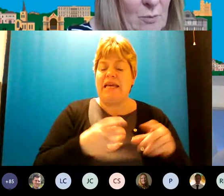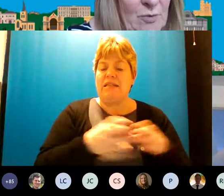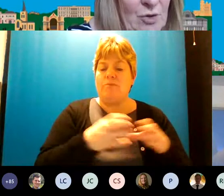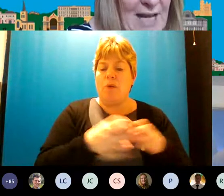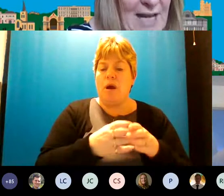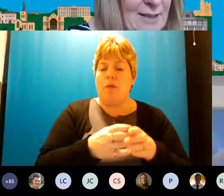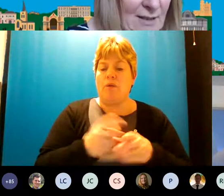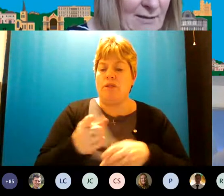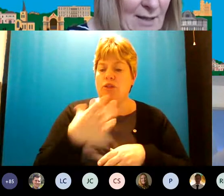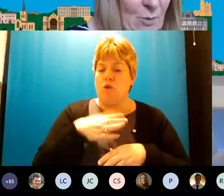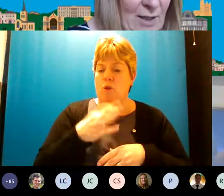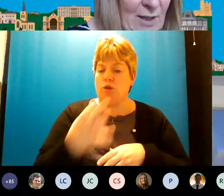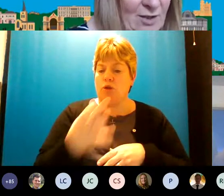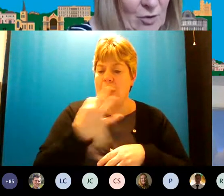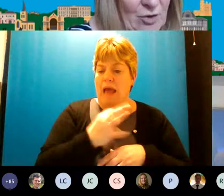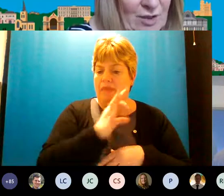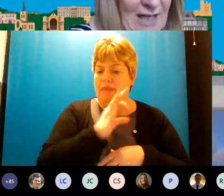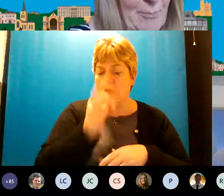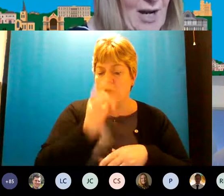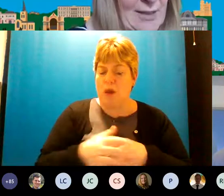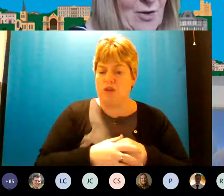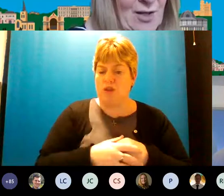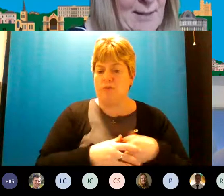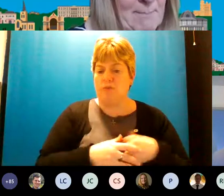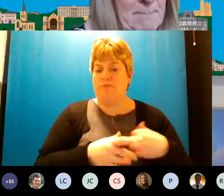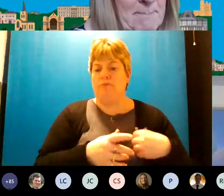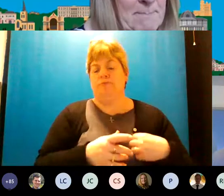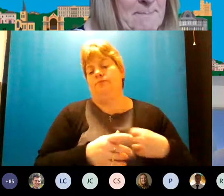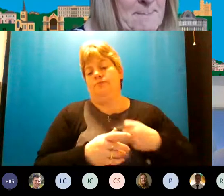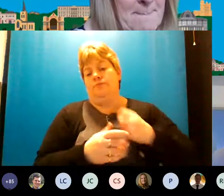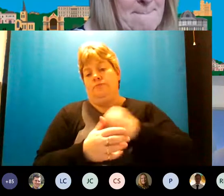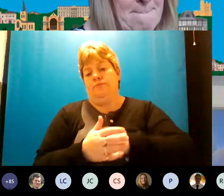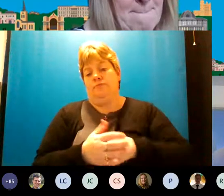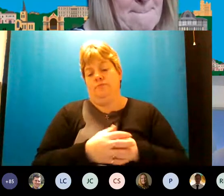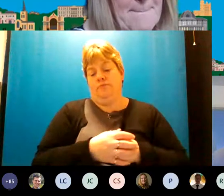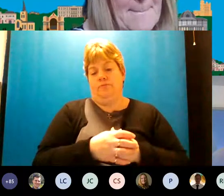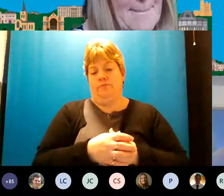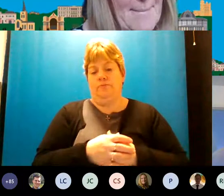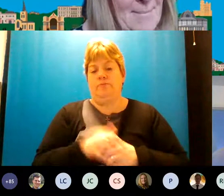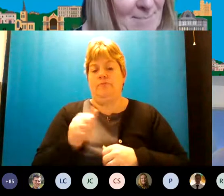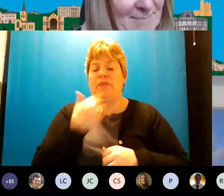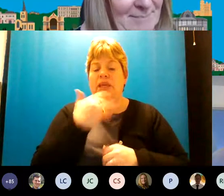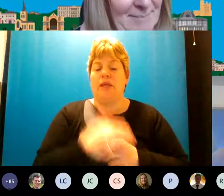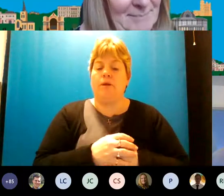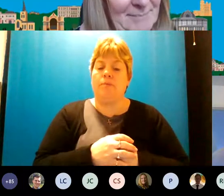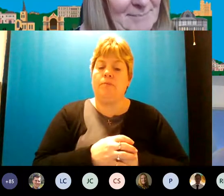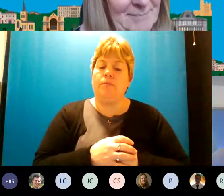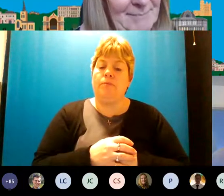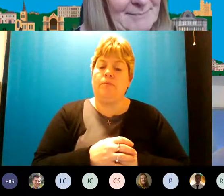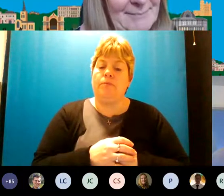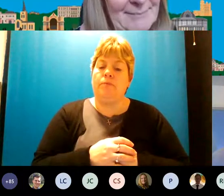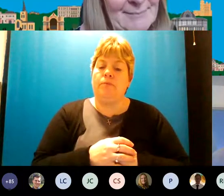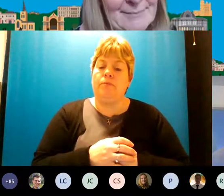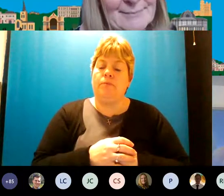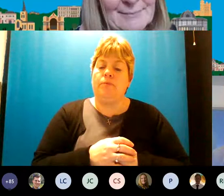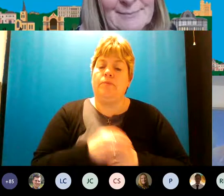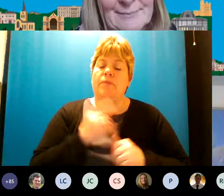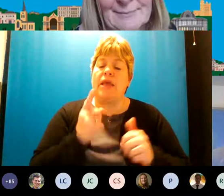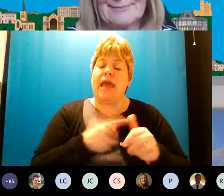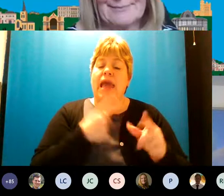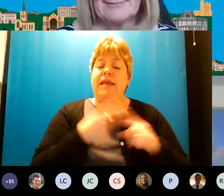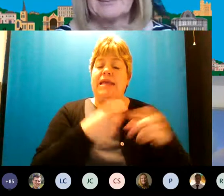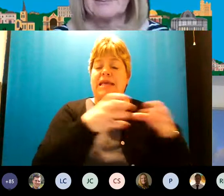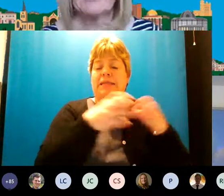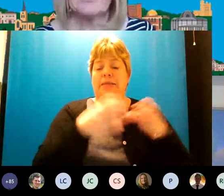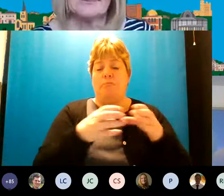you want to just ask that question just elaborate on it yes thank you um yeah a and e departments are